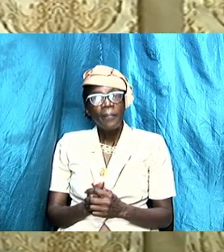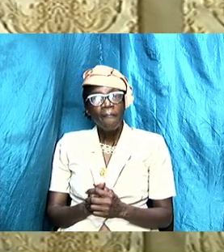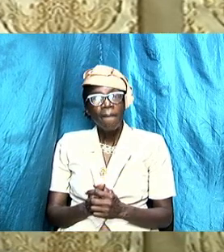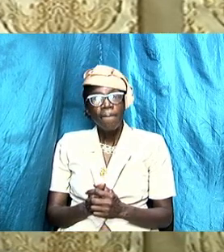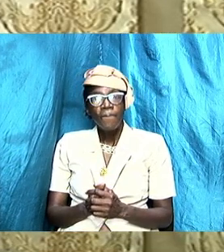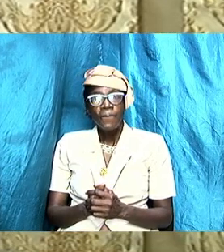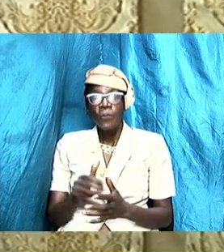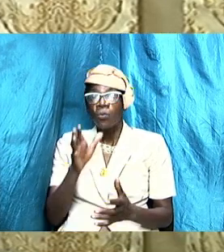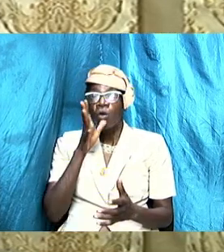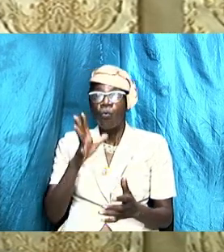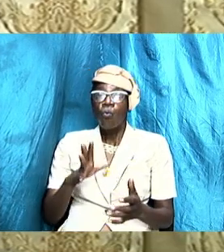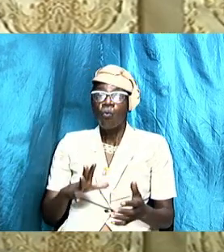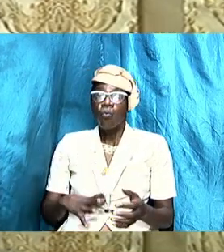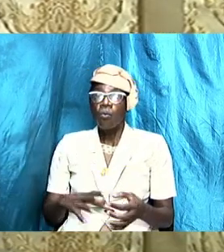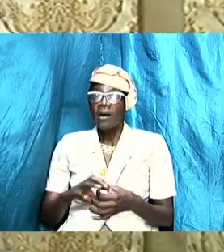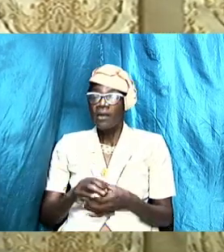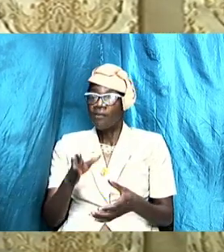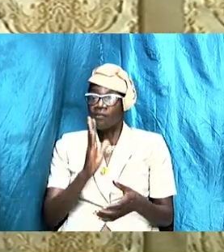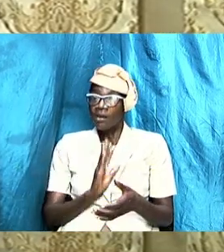woman of God